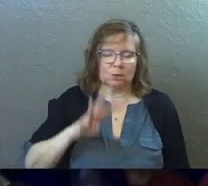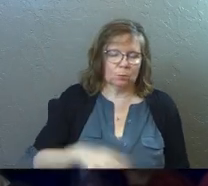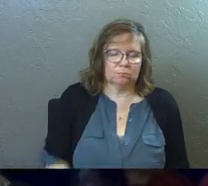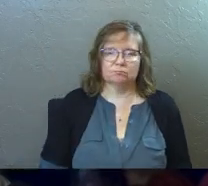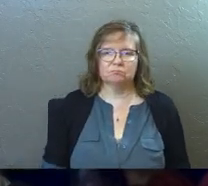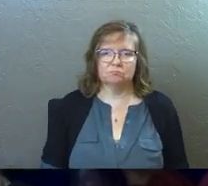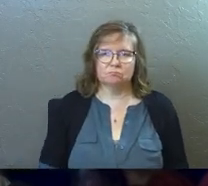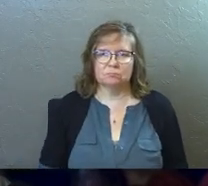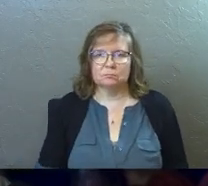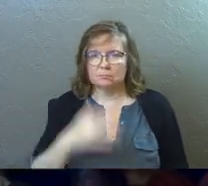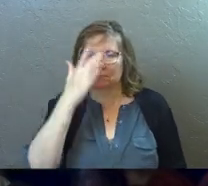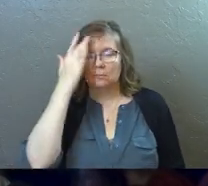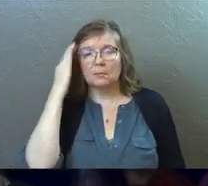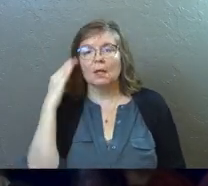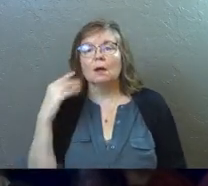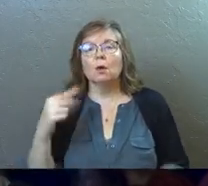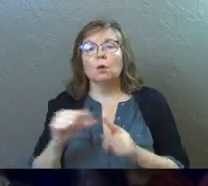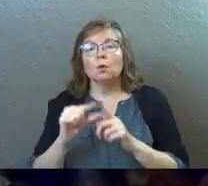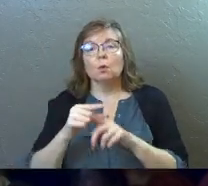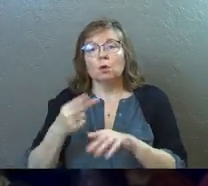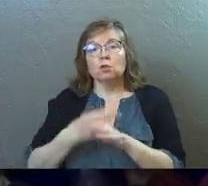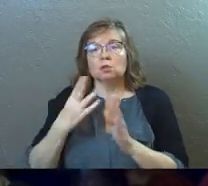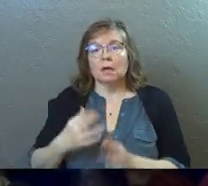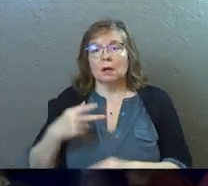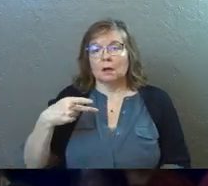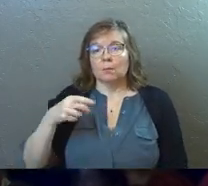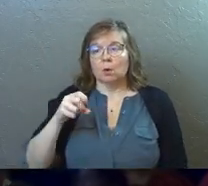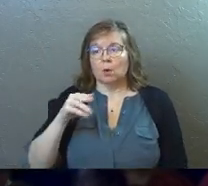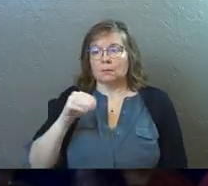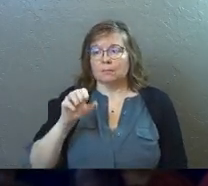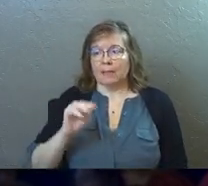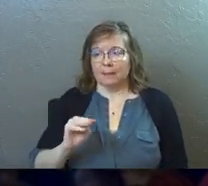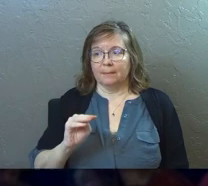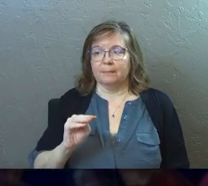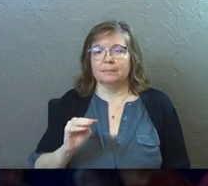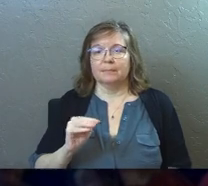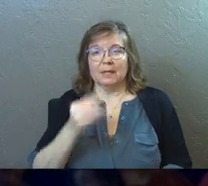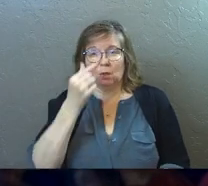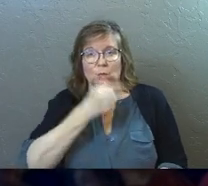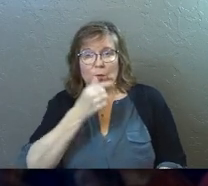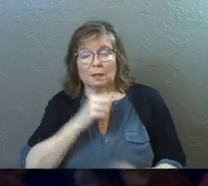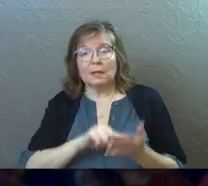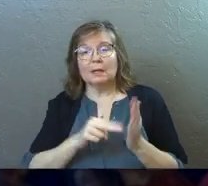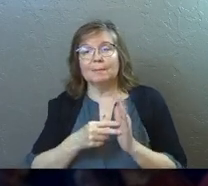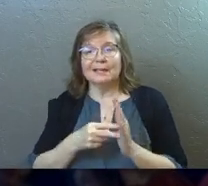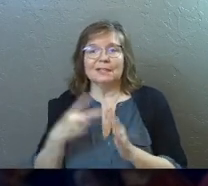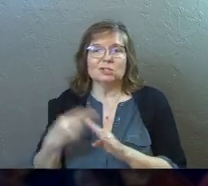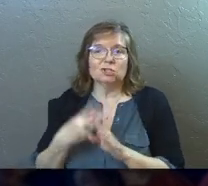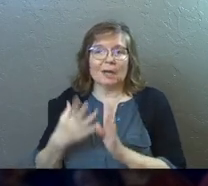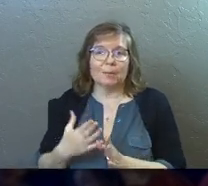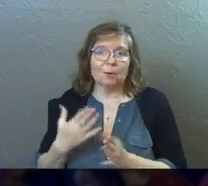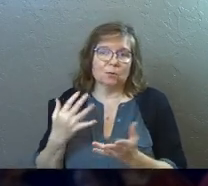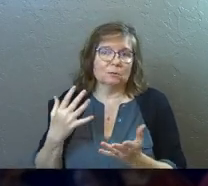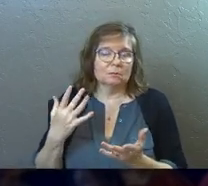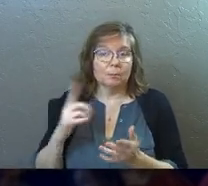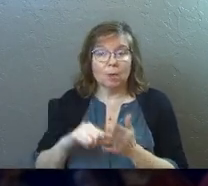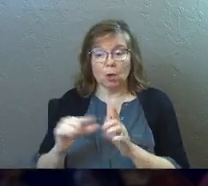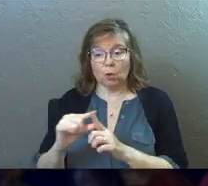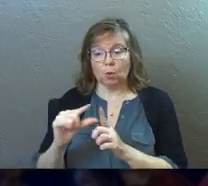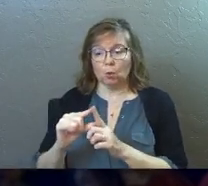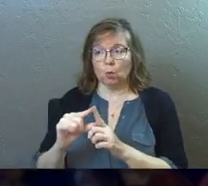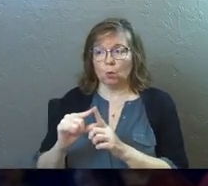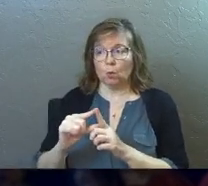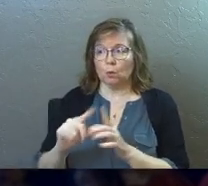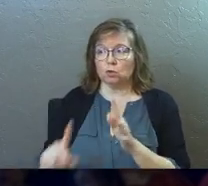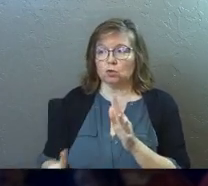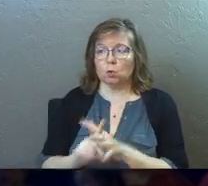shepherd in this is poimen in the Greek. And we're going to come back to poimen later. It just means a shepherd of sheep. But the word